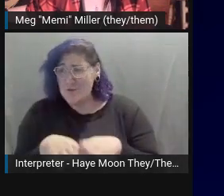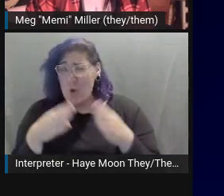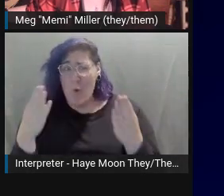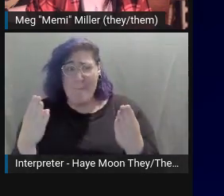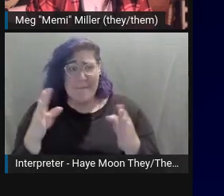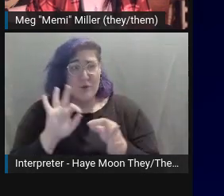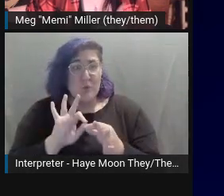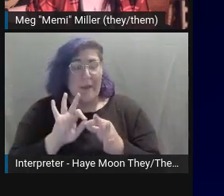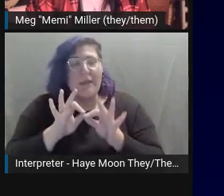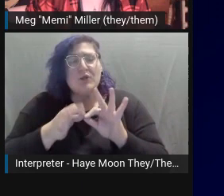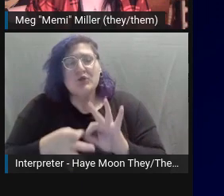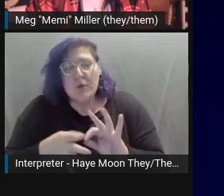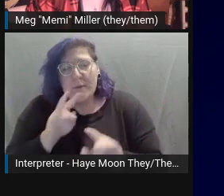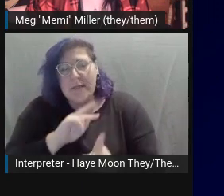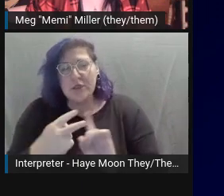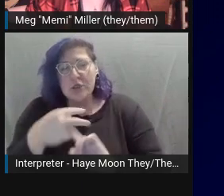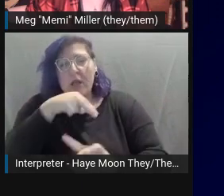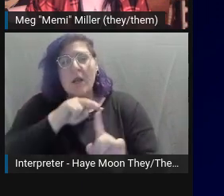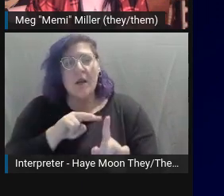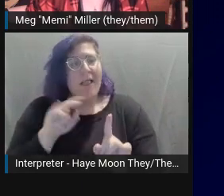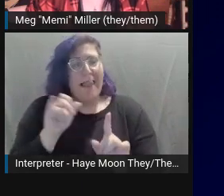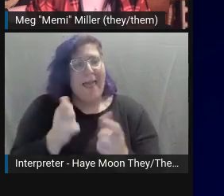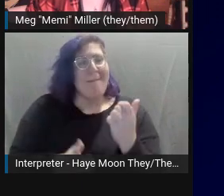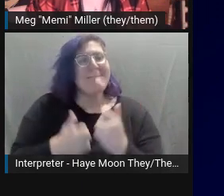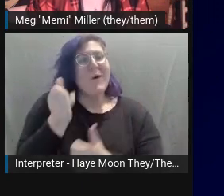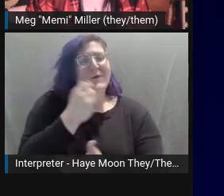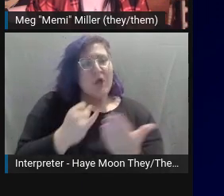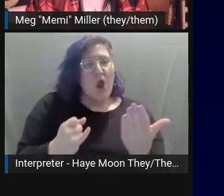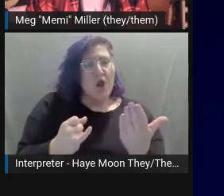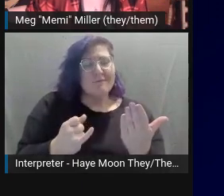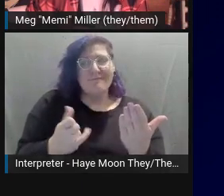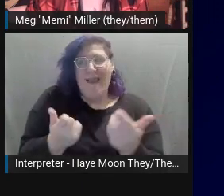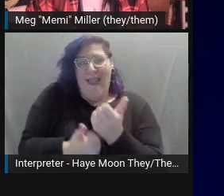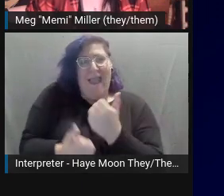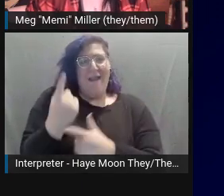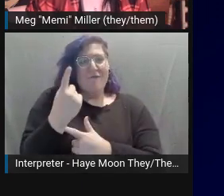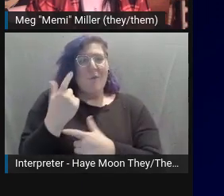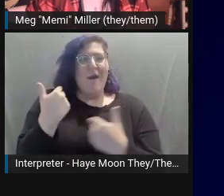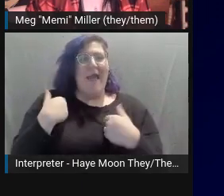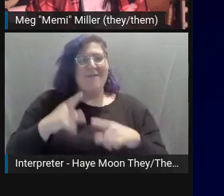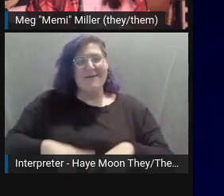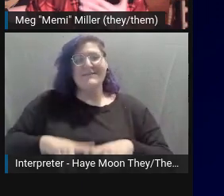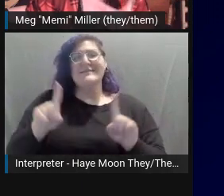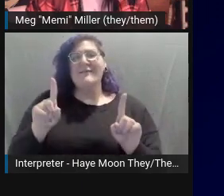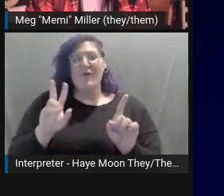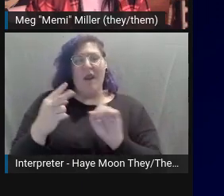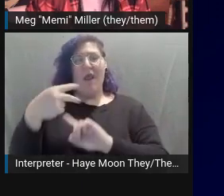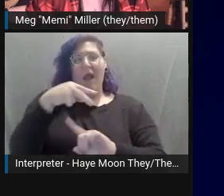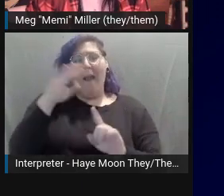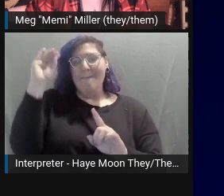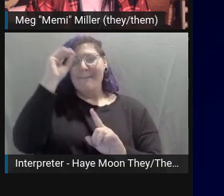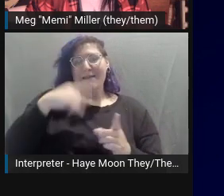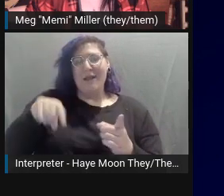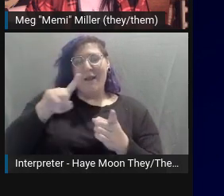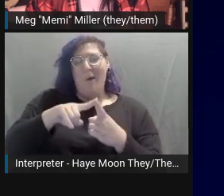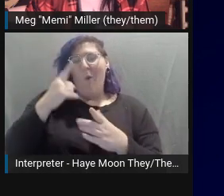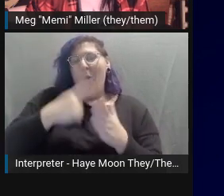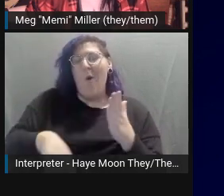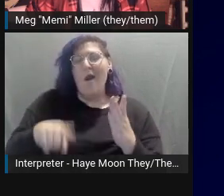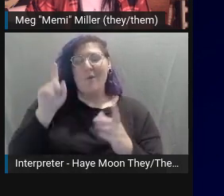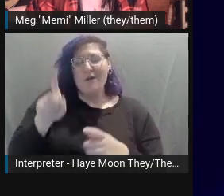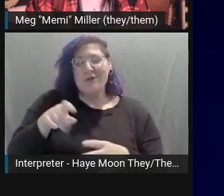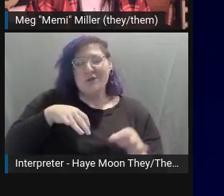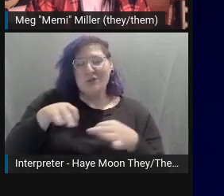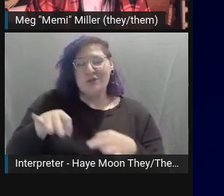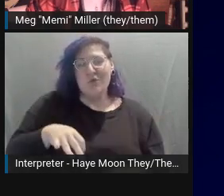is. So everyone would have a different idea of what the alt text would be. And that's okay. It's part of the fun of art. It's